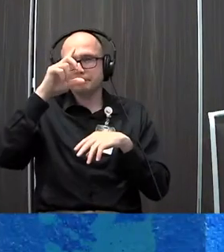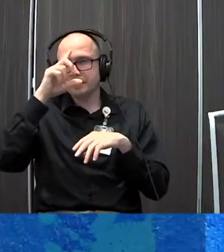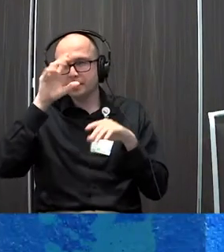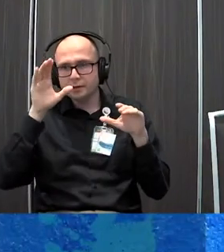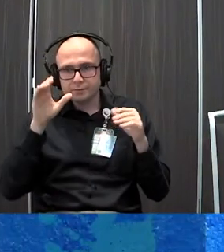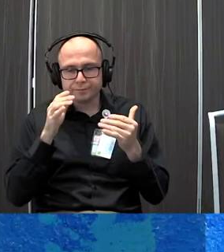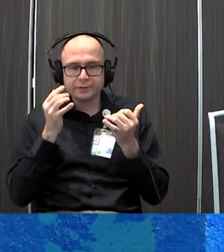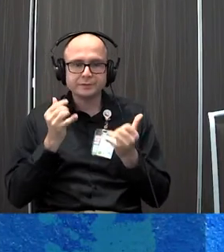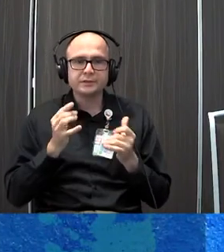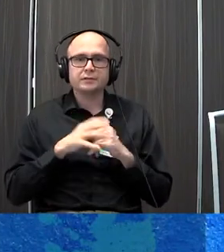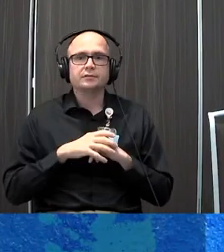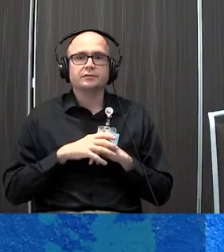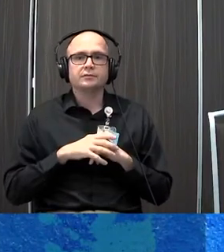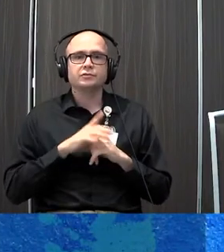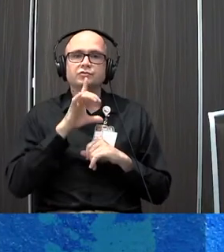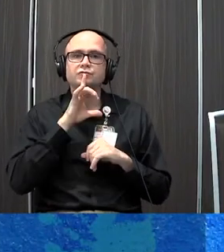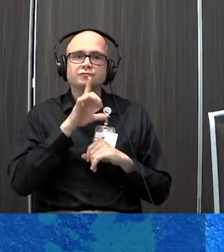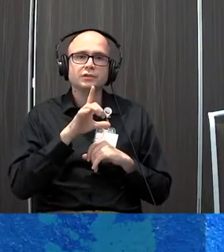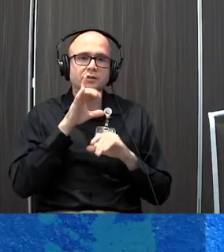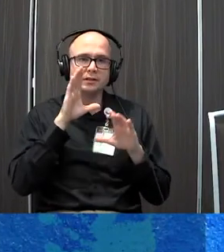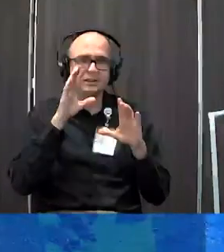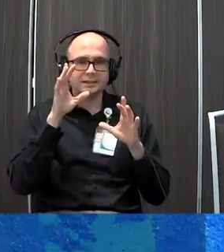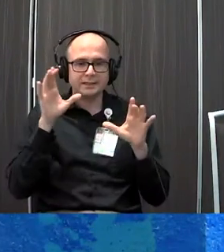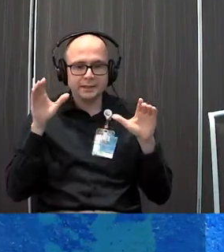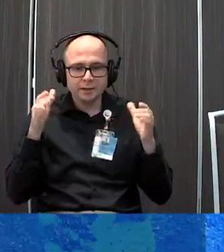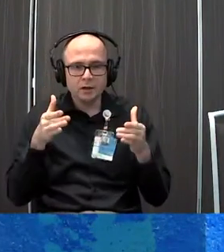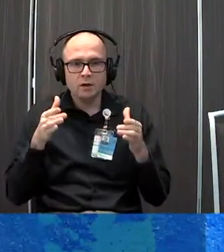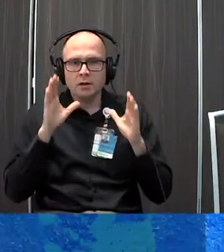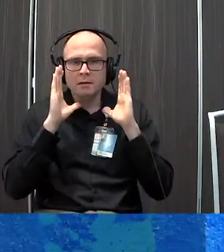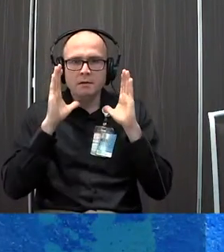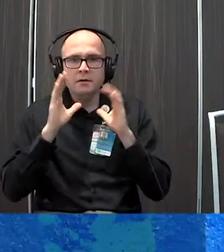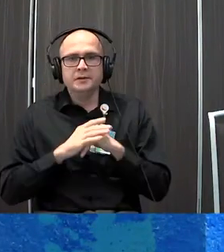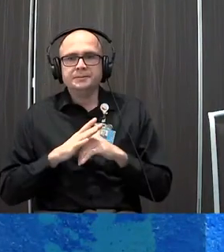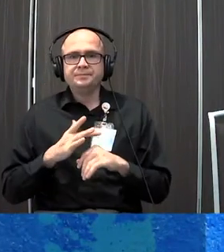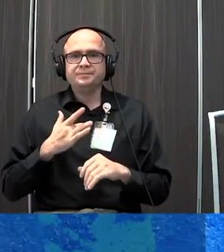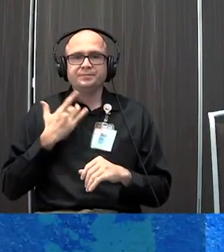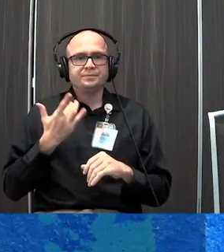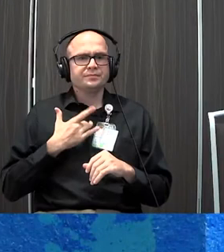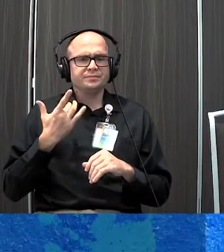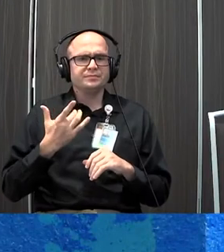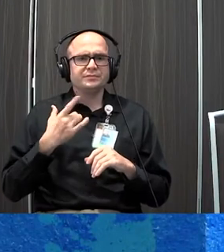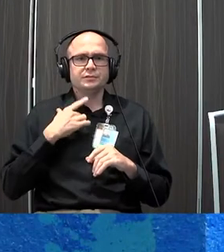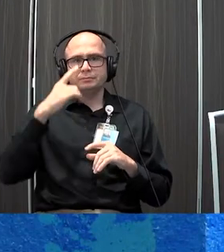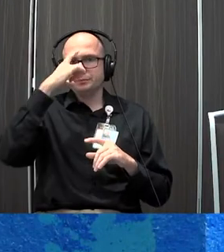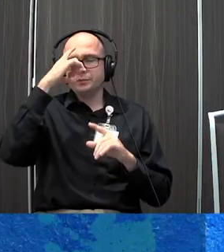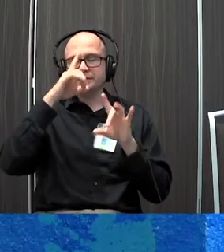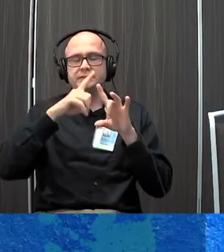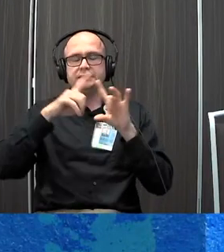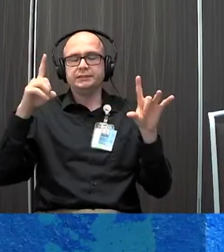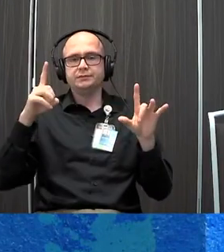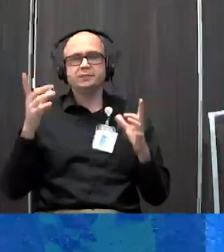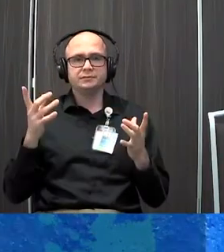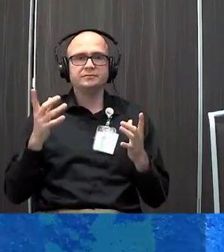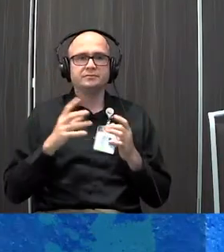focus in the now. It's really an attention focus. And you may actually find that your brain kind of shifts into a different state of consciousness.